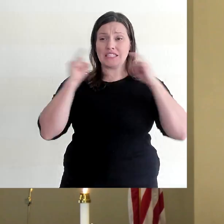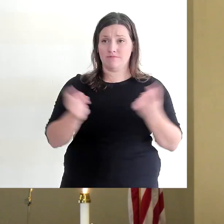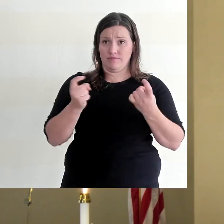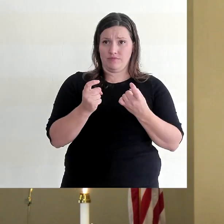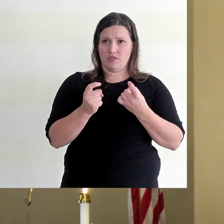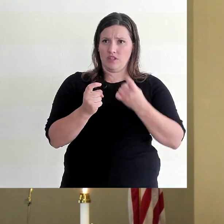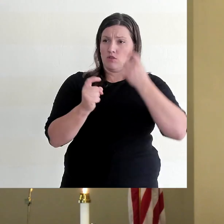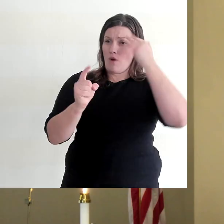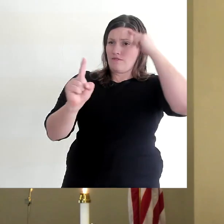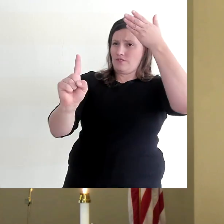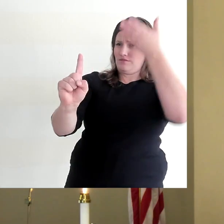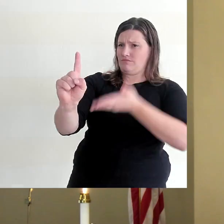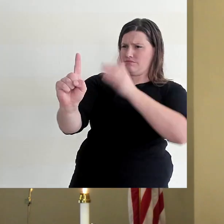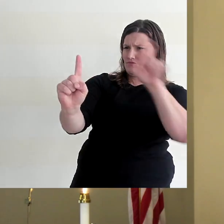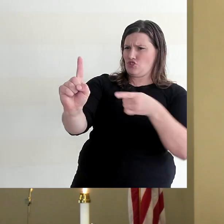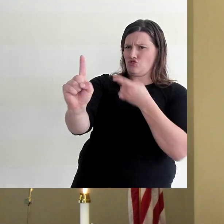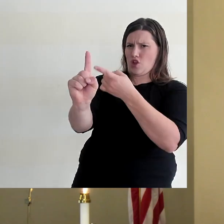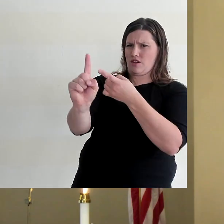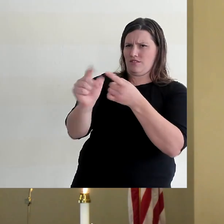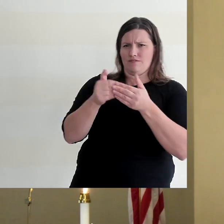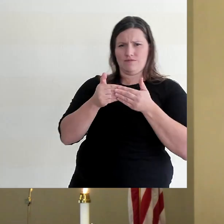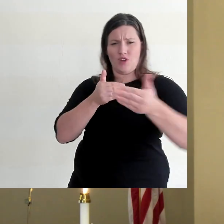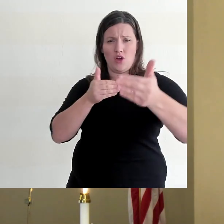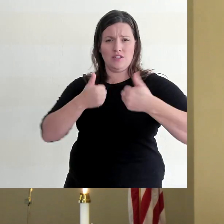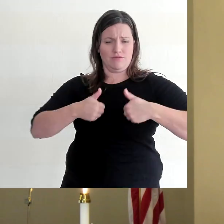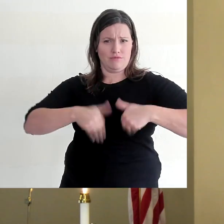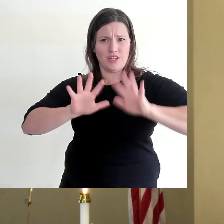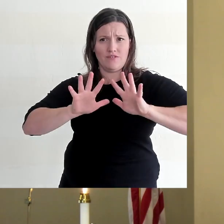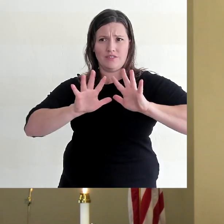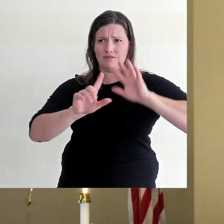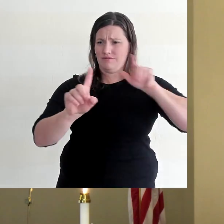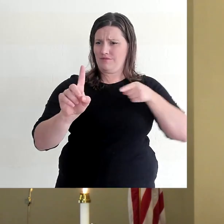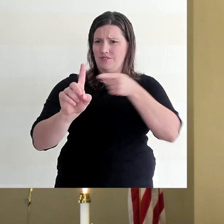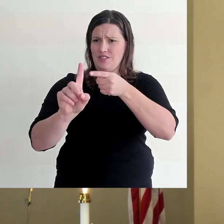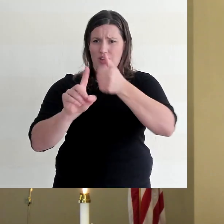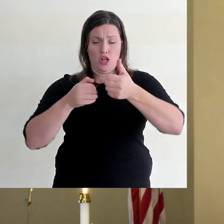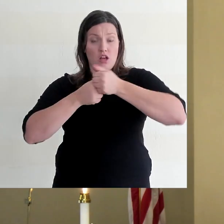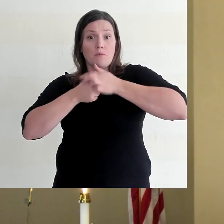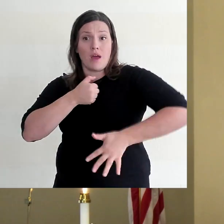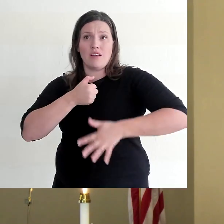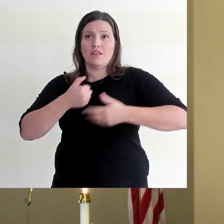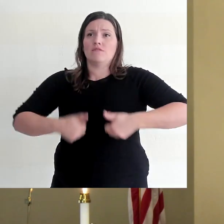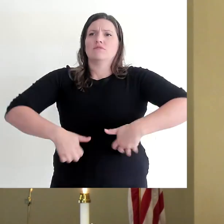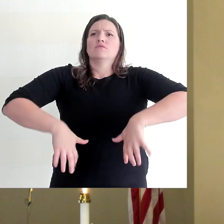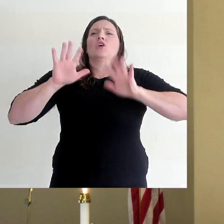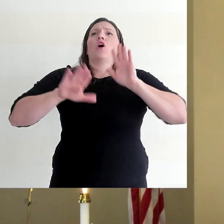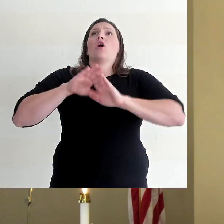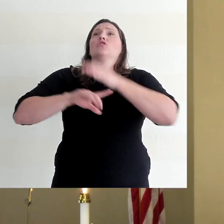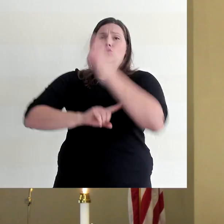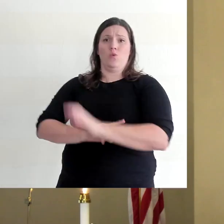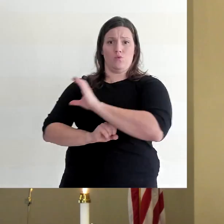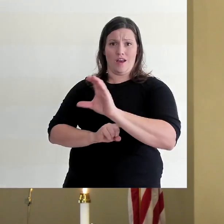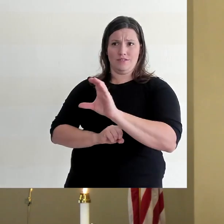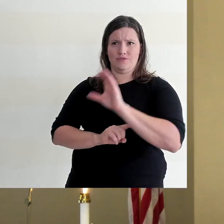with his own blood shed on the cross. He has made atonement for you.